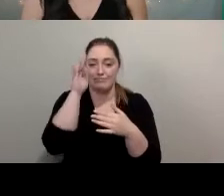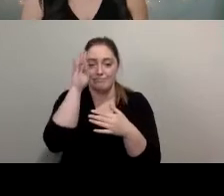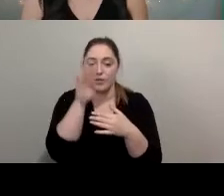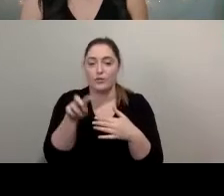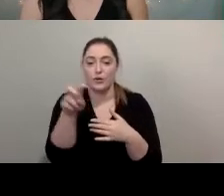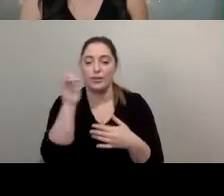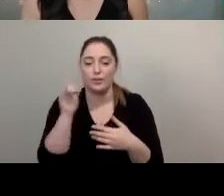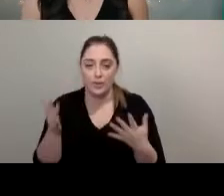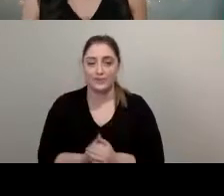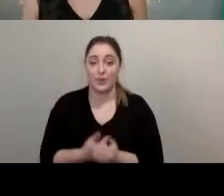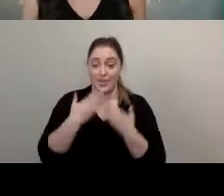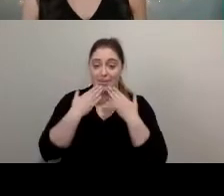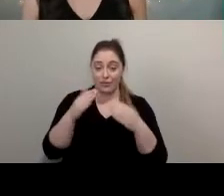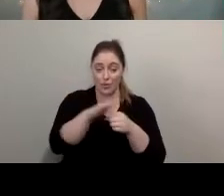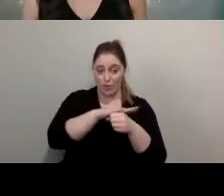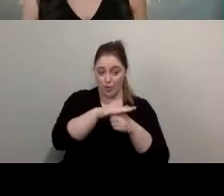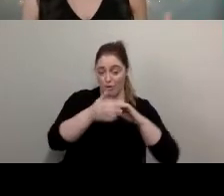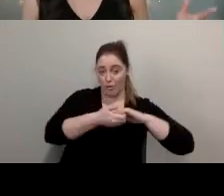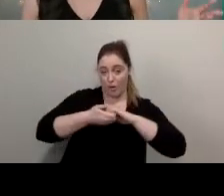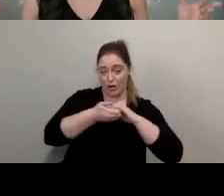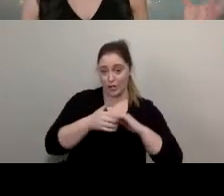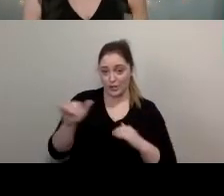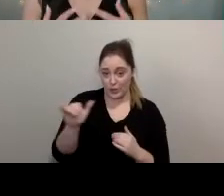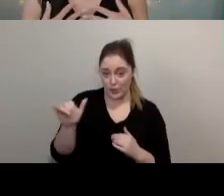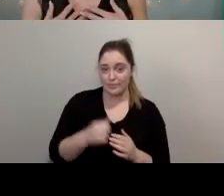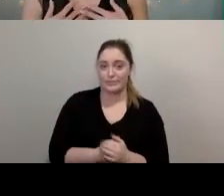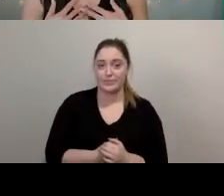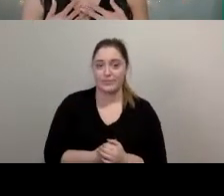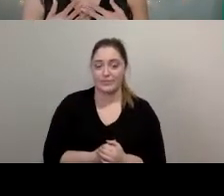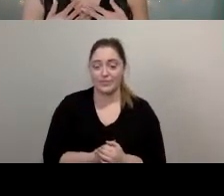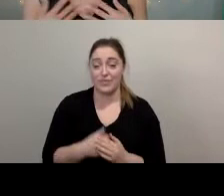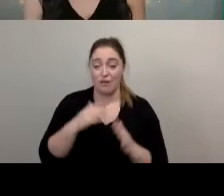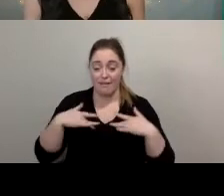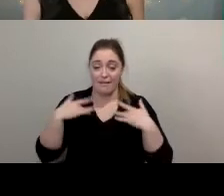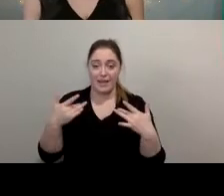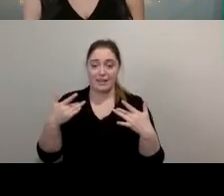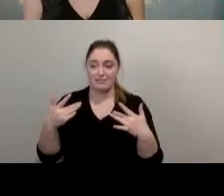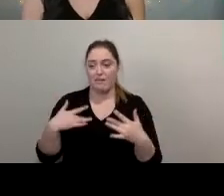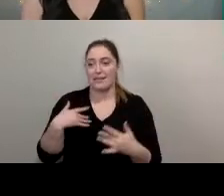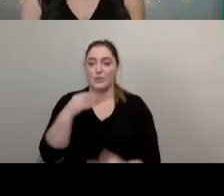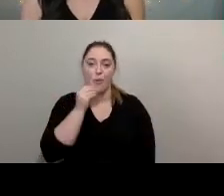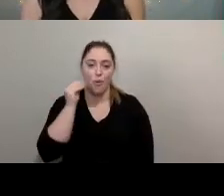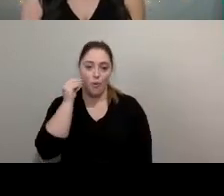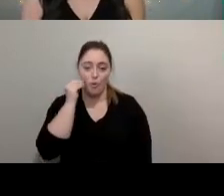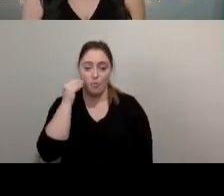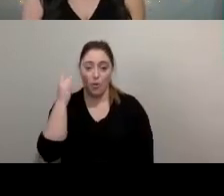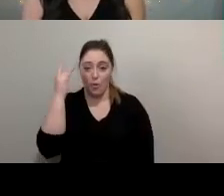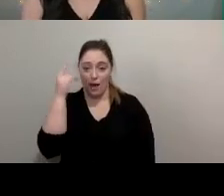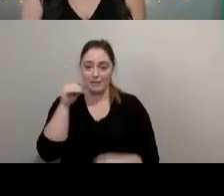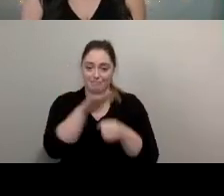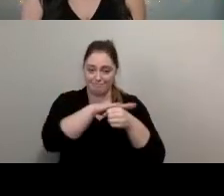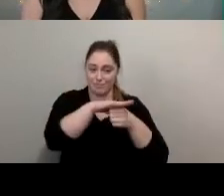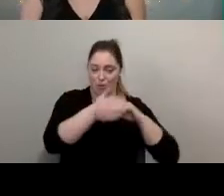local partners this is what allows the the event to feel like home is our local partners so we want to welcome